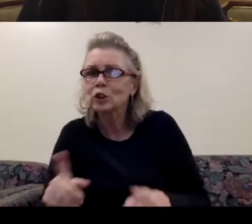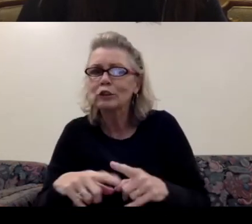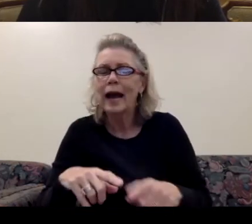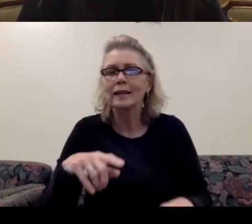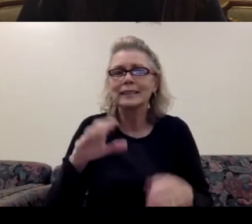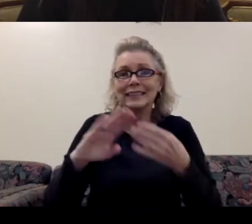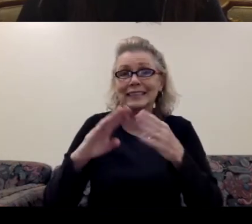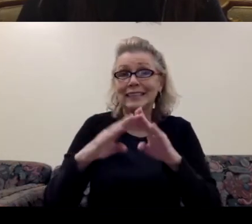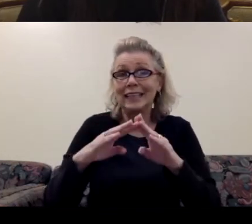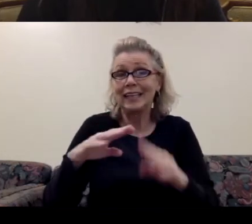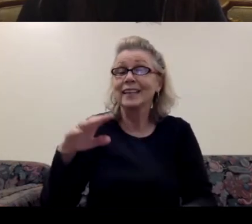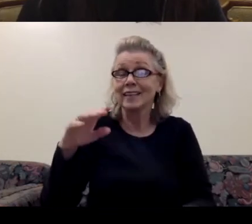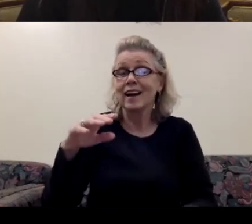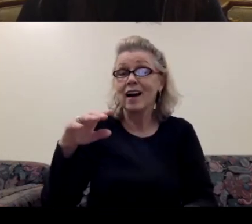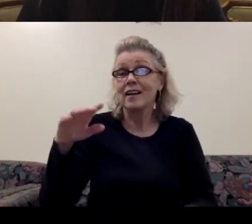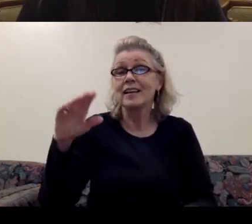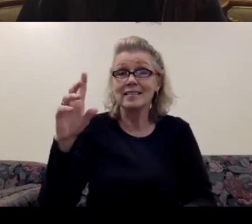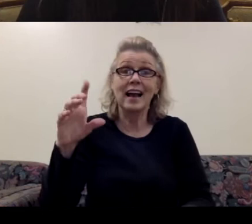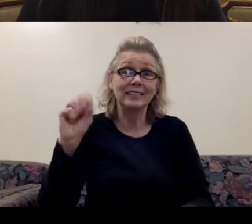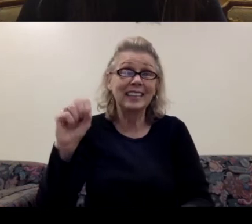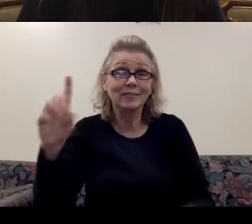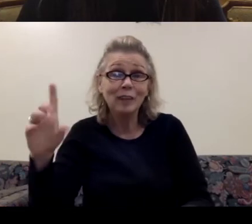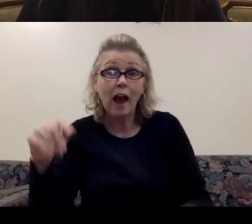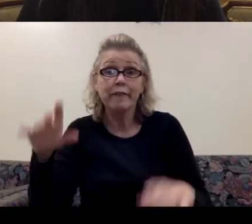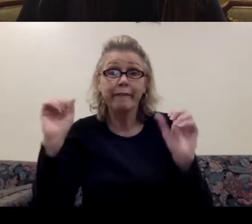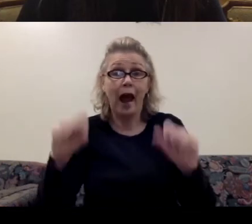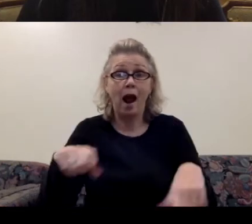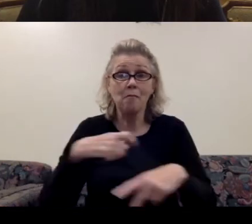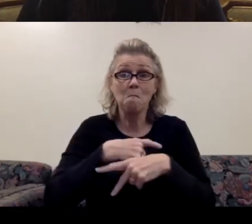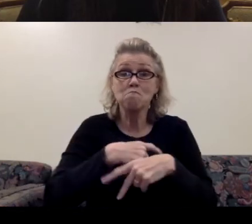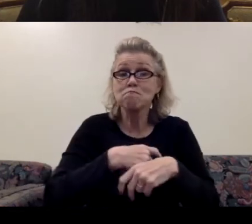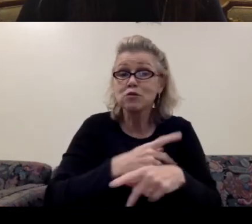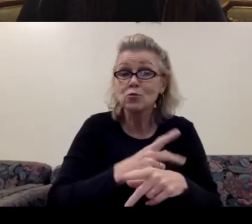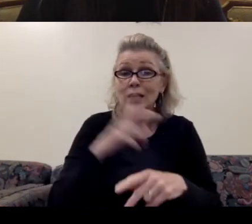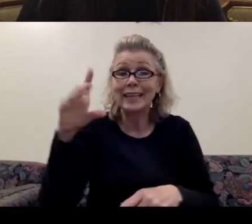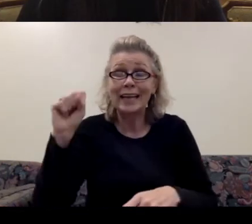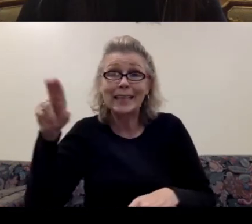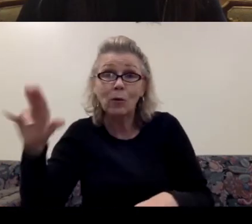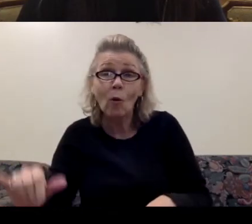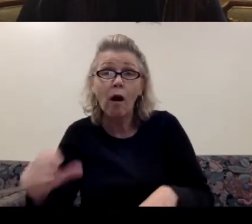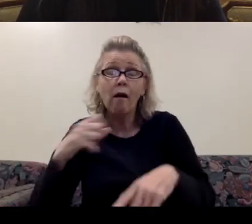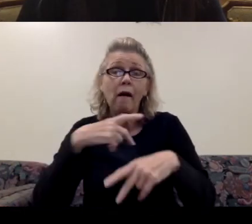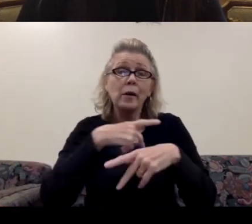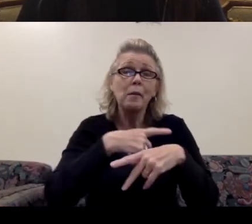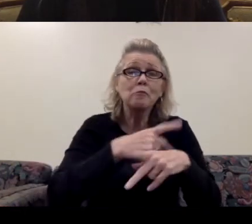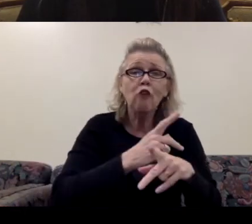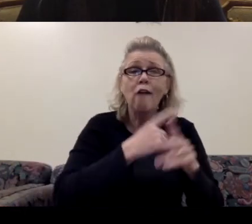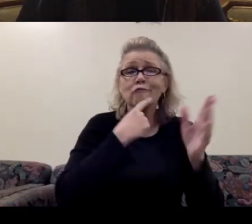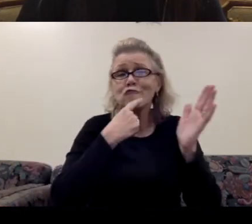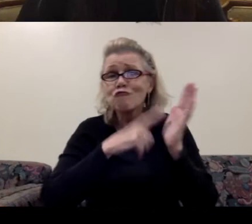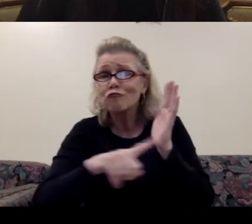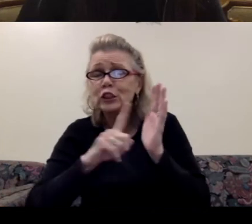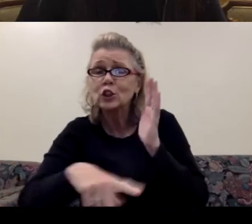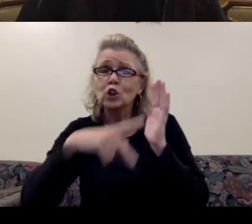provide everything from creating portfolio and production space and research, how do you organize